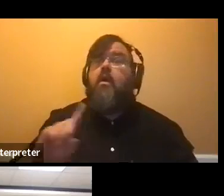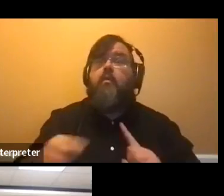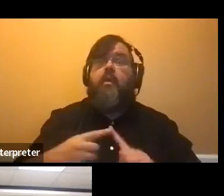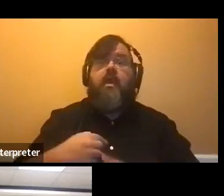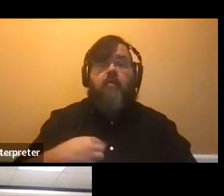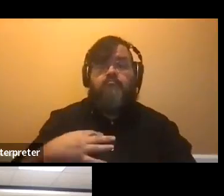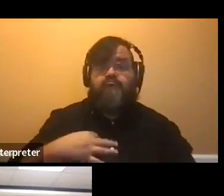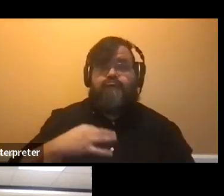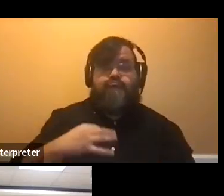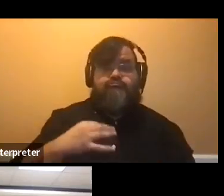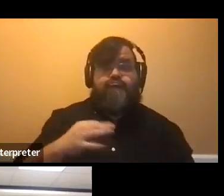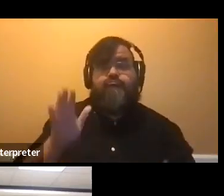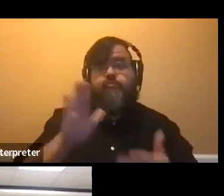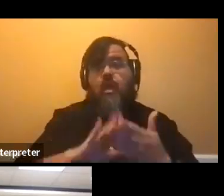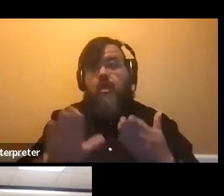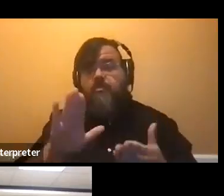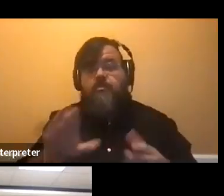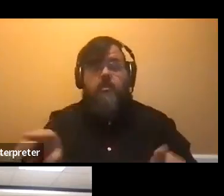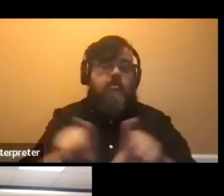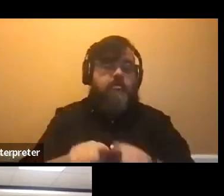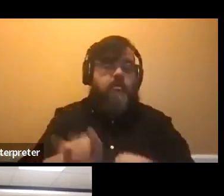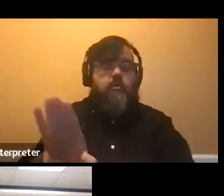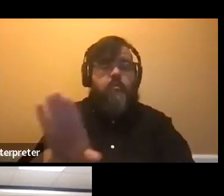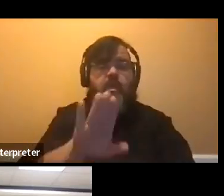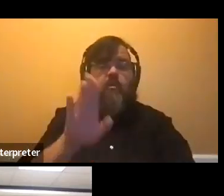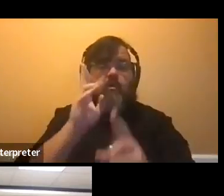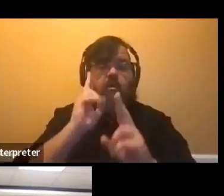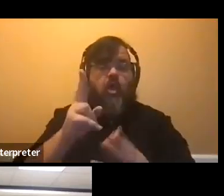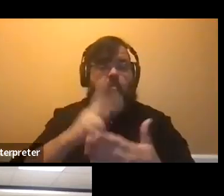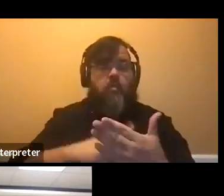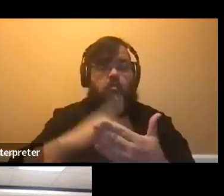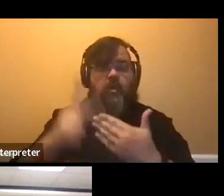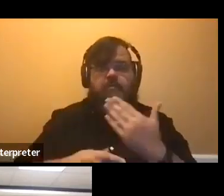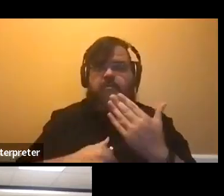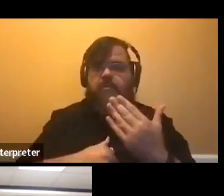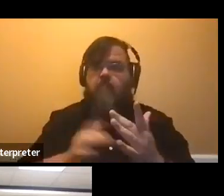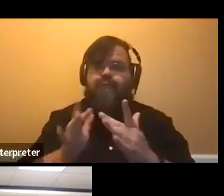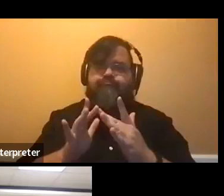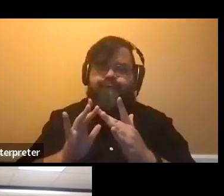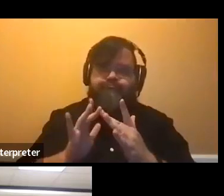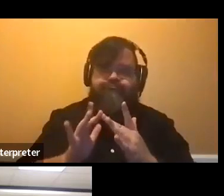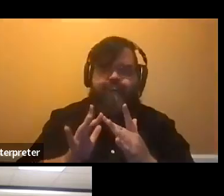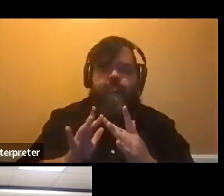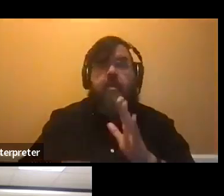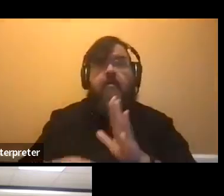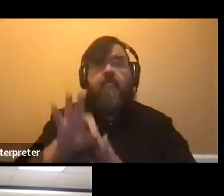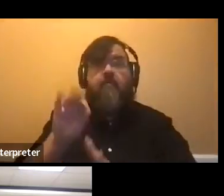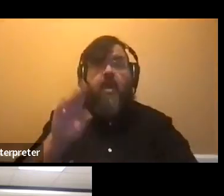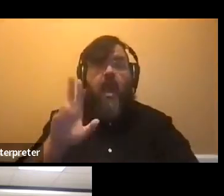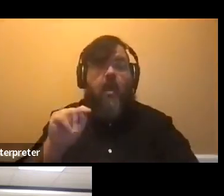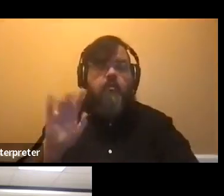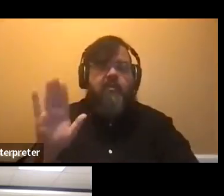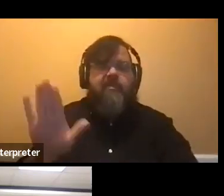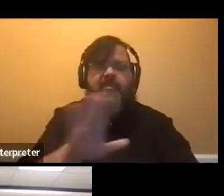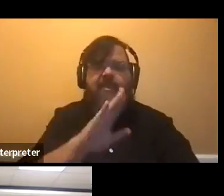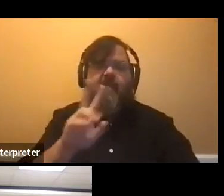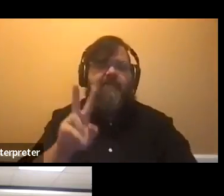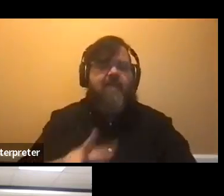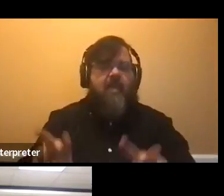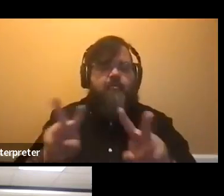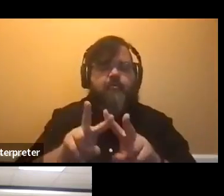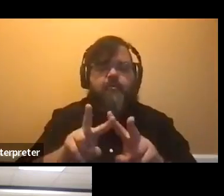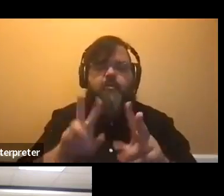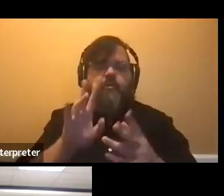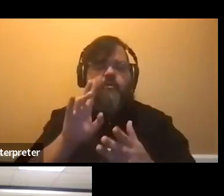to colleges and also their honors programs, I kind of went on their website, found out what like their values were. Did they align with me